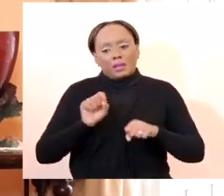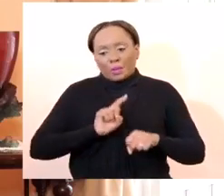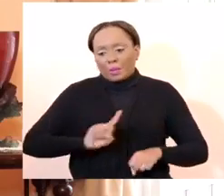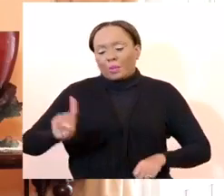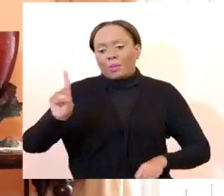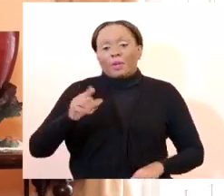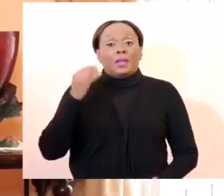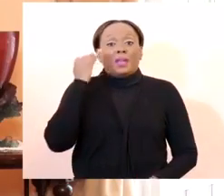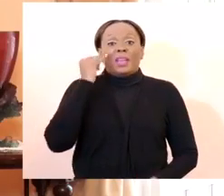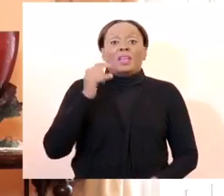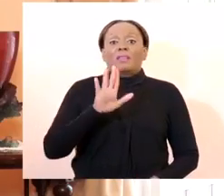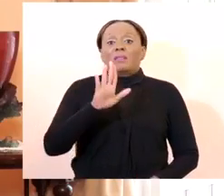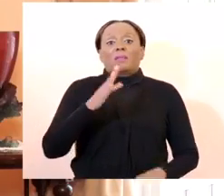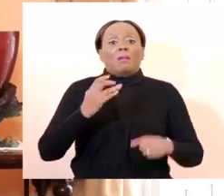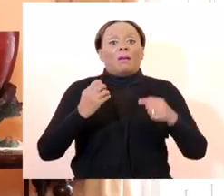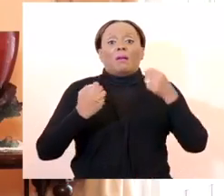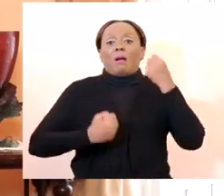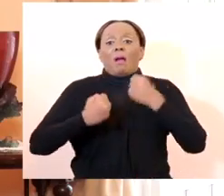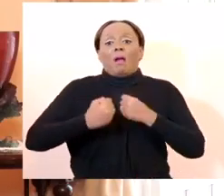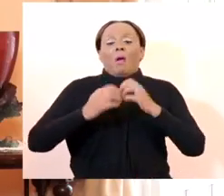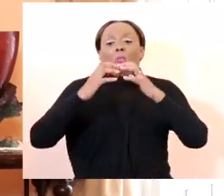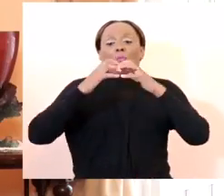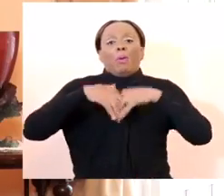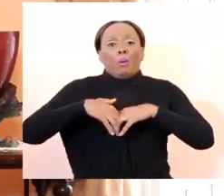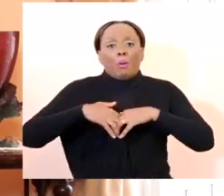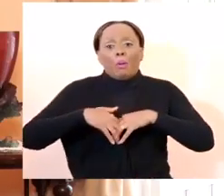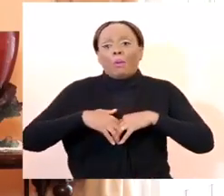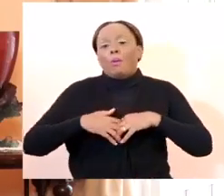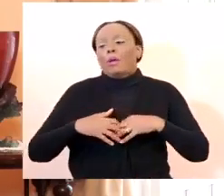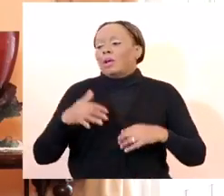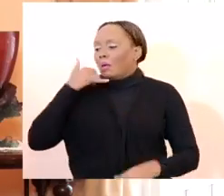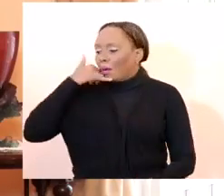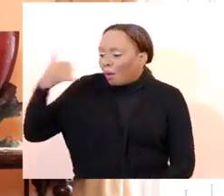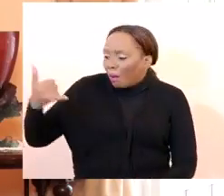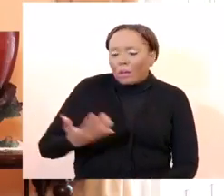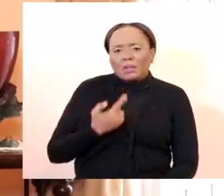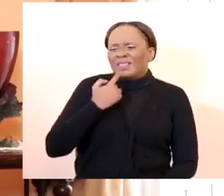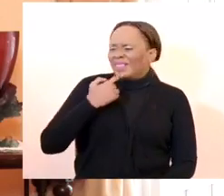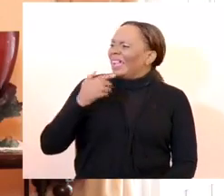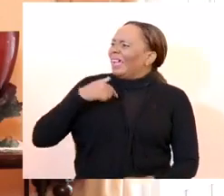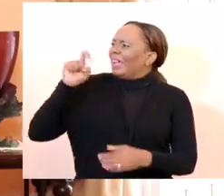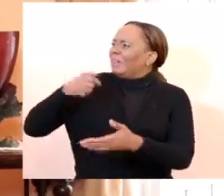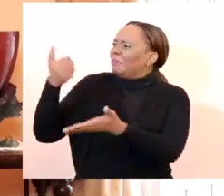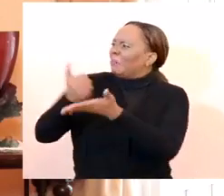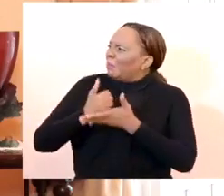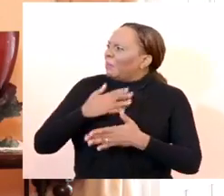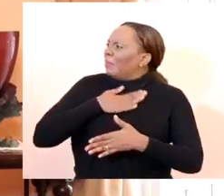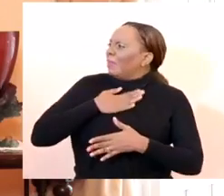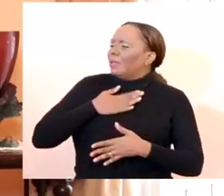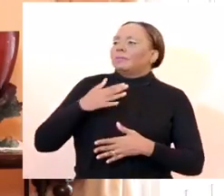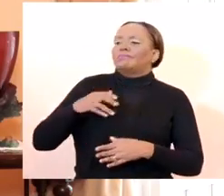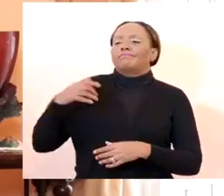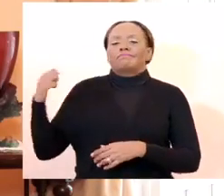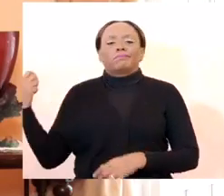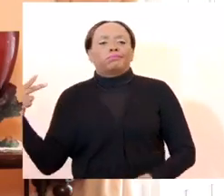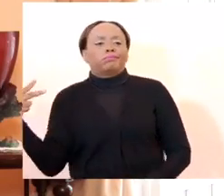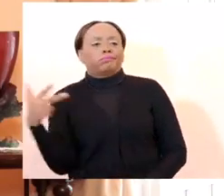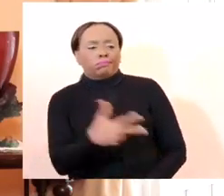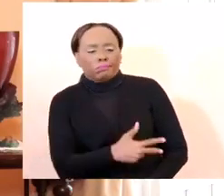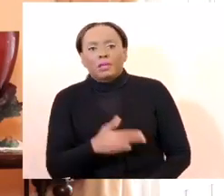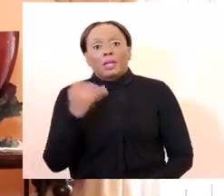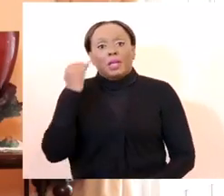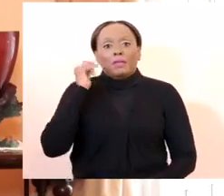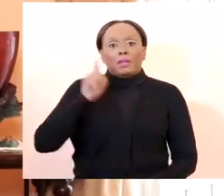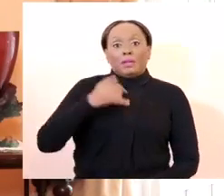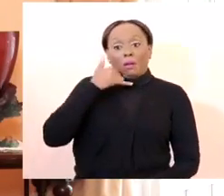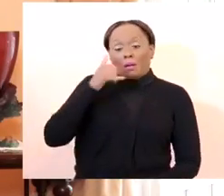if you are broken down the road you can call a wrecker if you need if you get into an accident and you need to call the emergency personnel from your insurance company